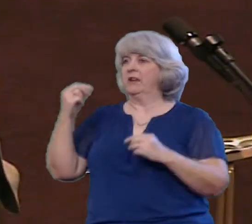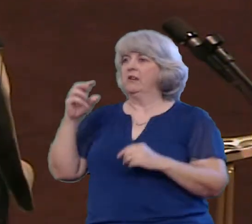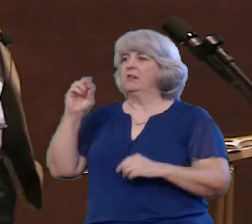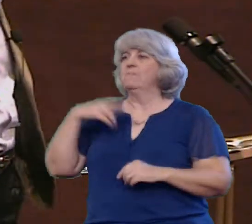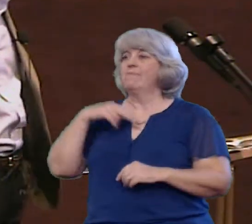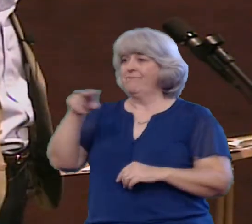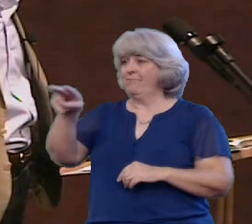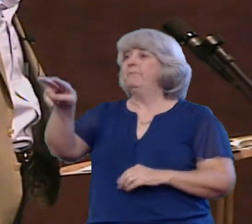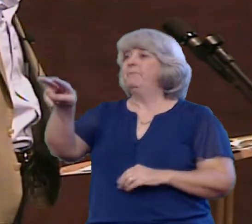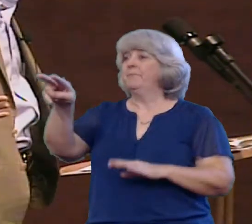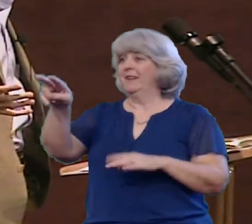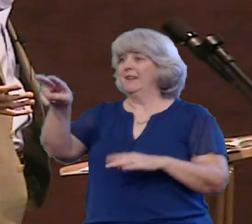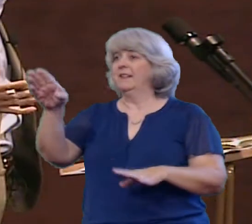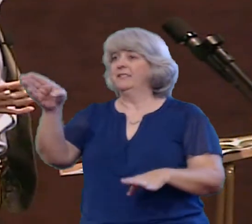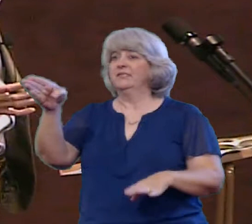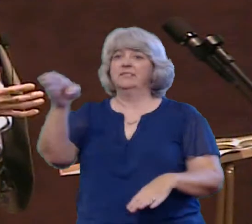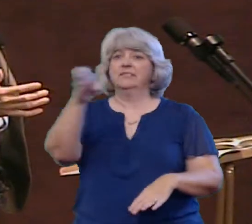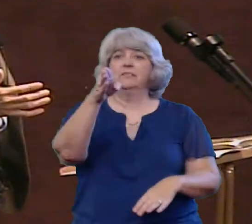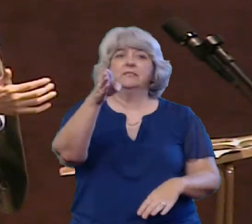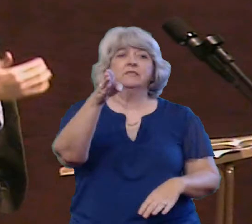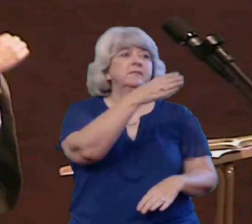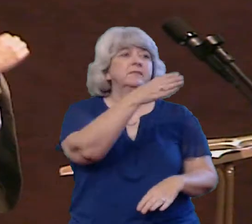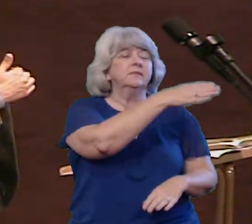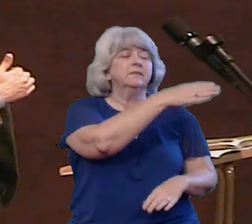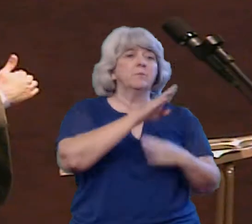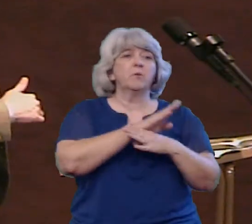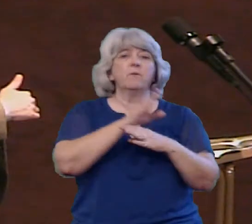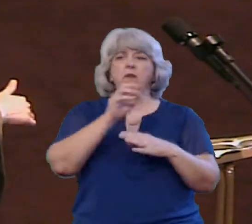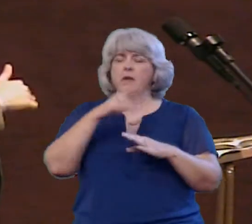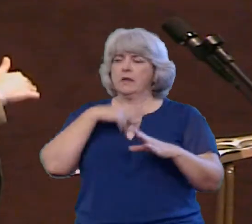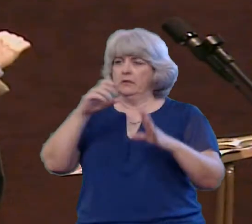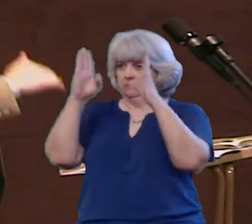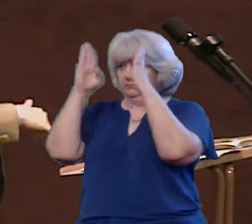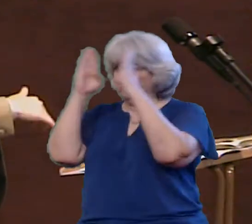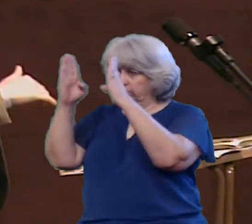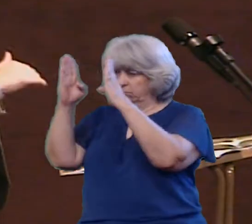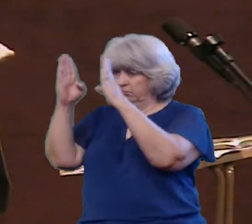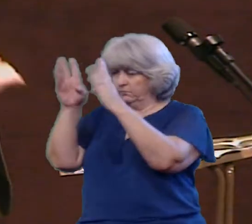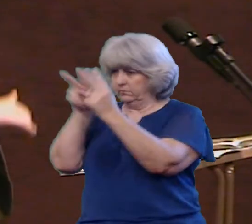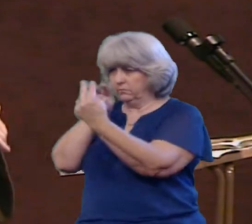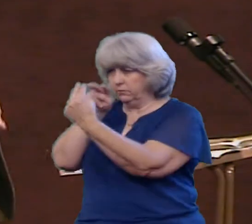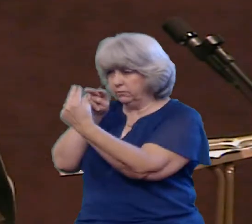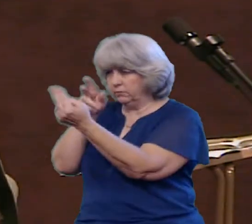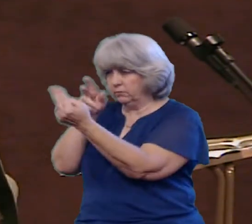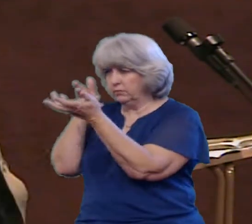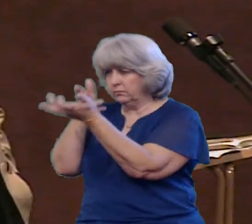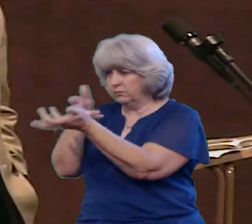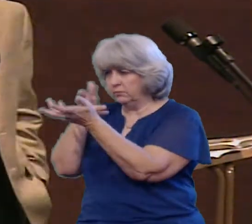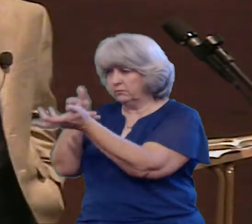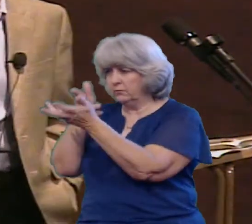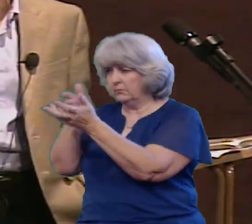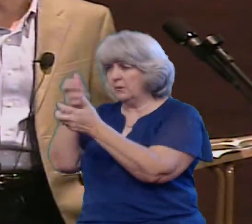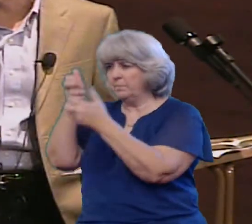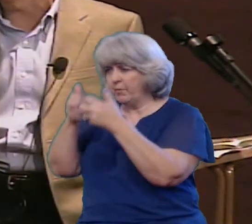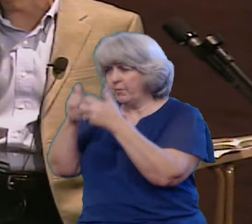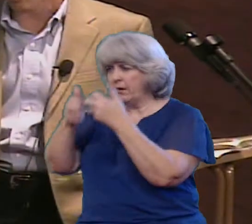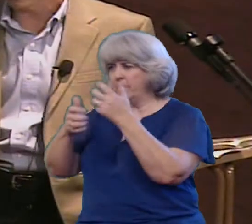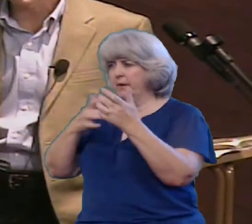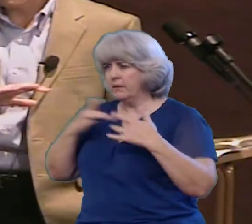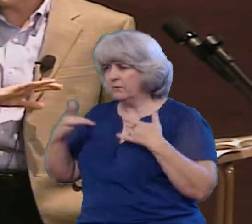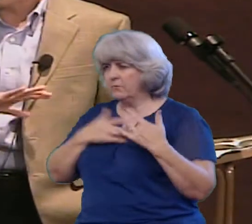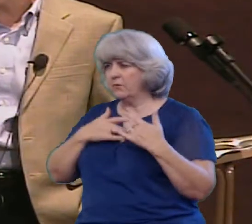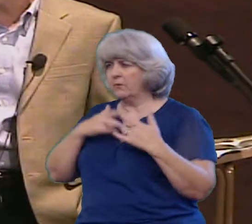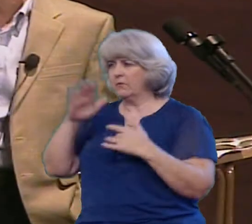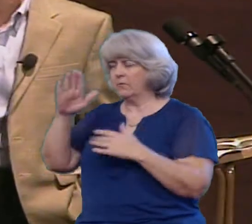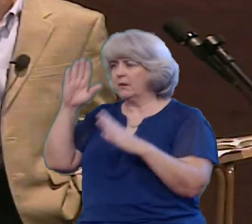next hand in the room he's in? Are we truly listening to what the problems and the needs and the struggles and the concerns and the worries